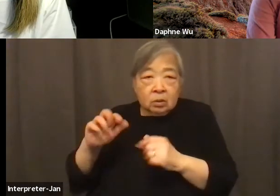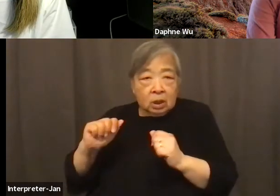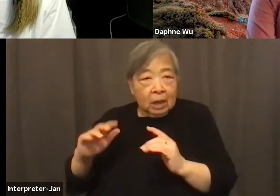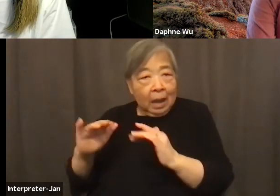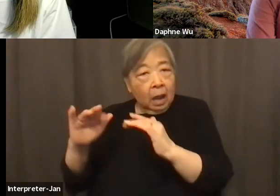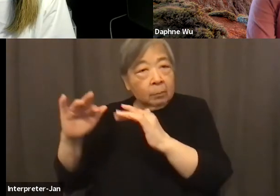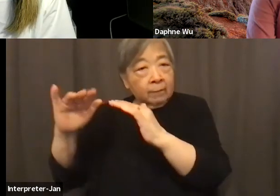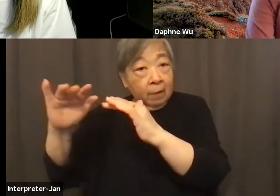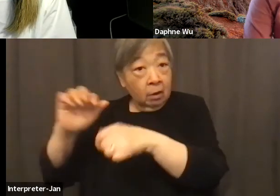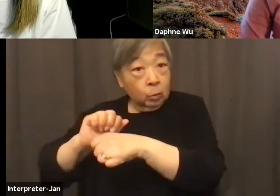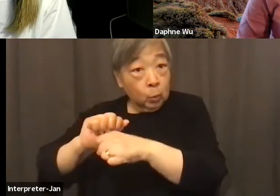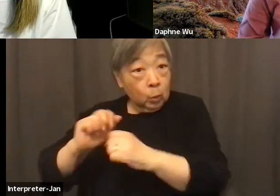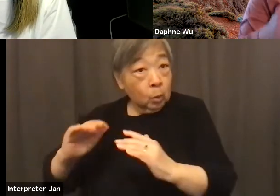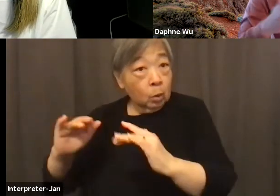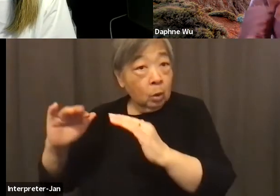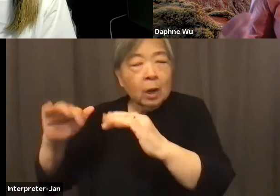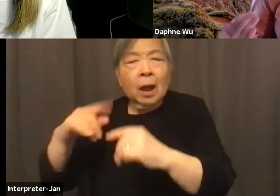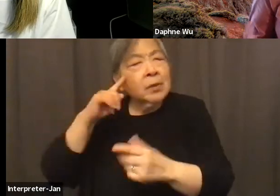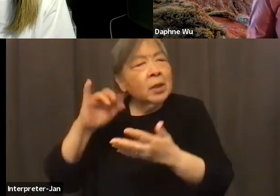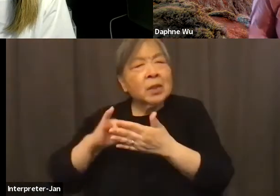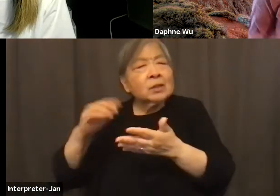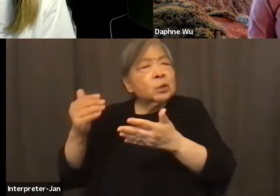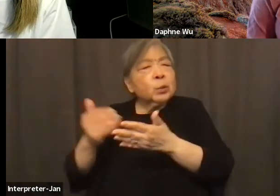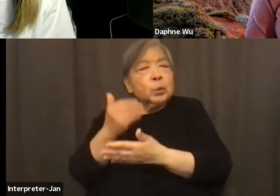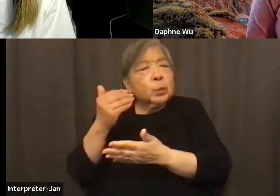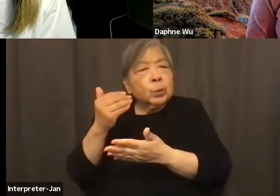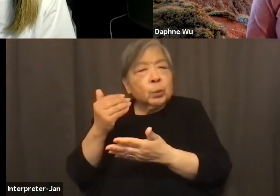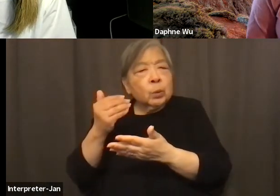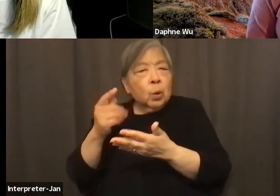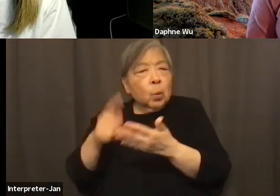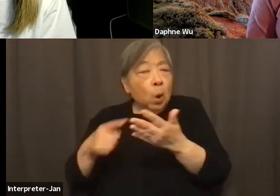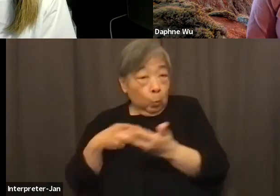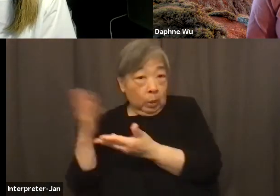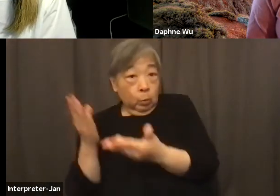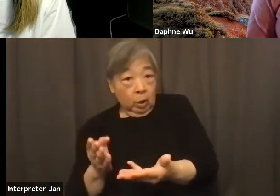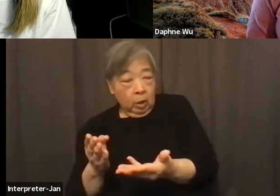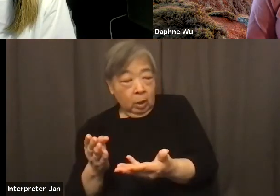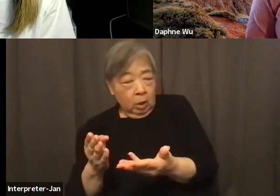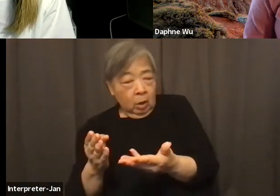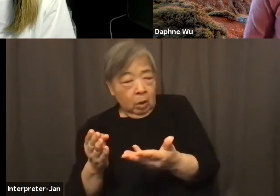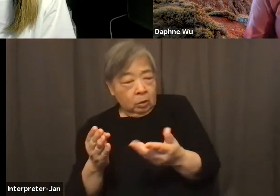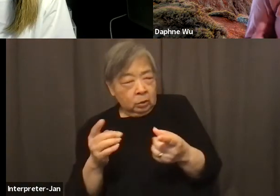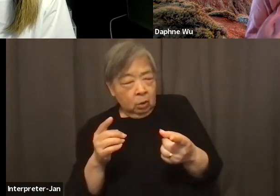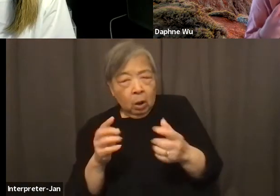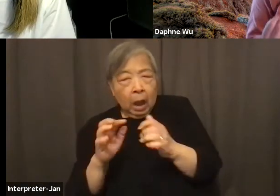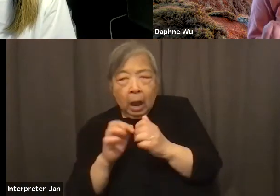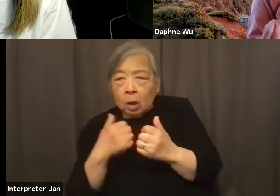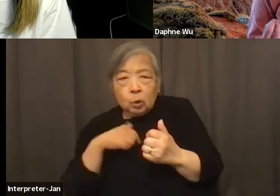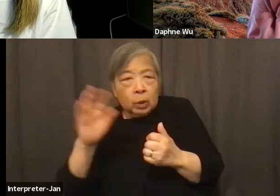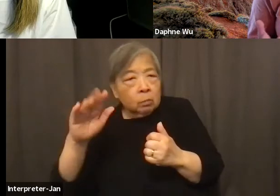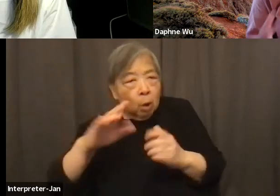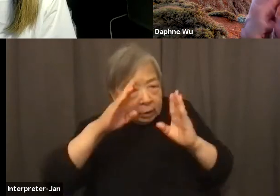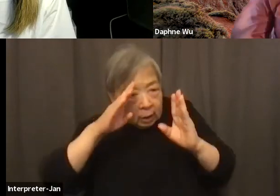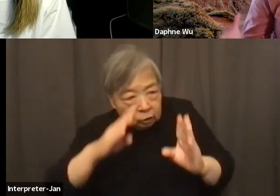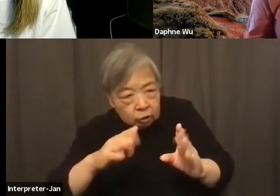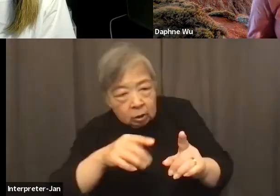And I think that's that's kind of the new layer that we're bringing is how do we how do we draw attention in a way that's